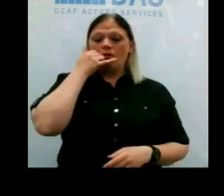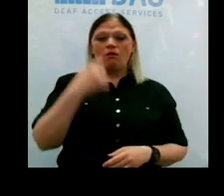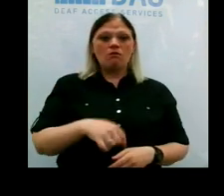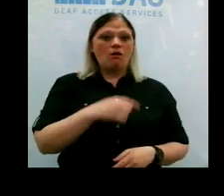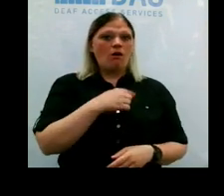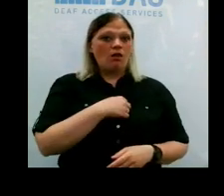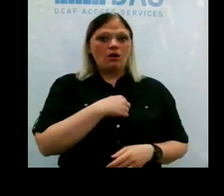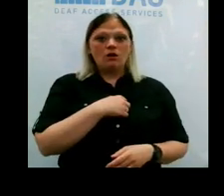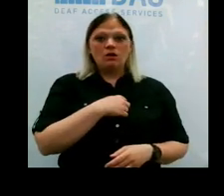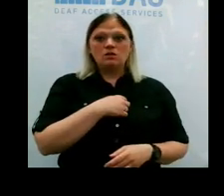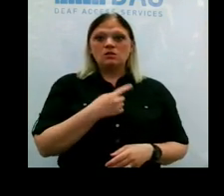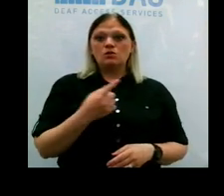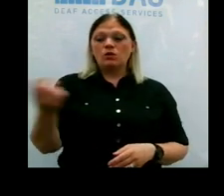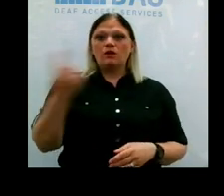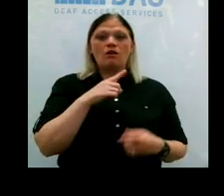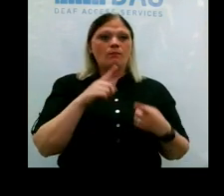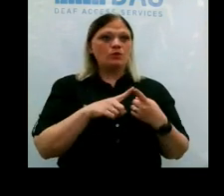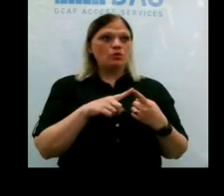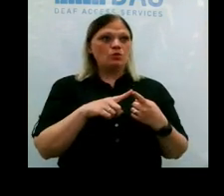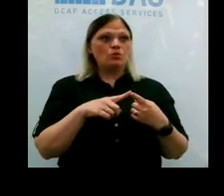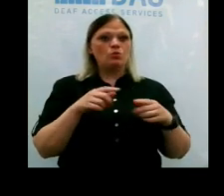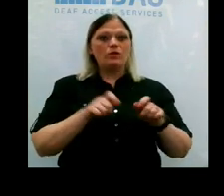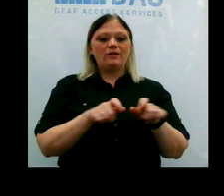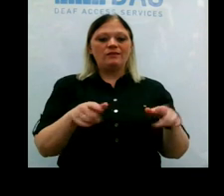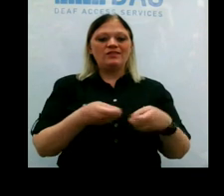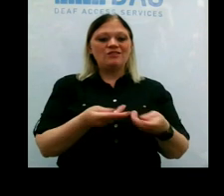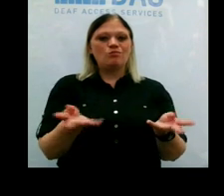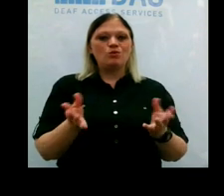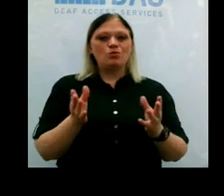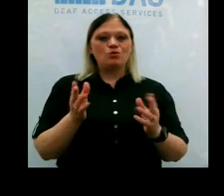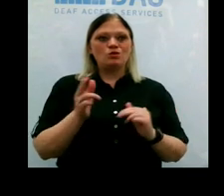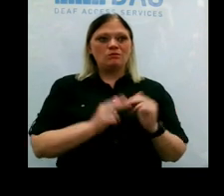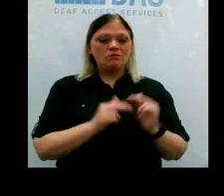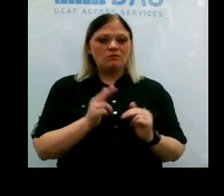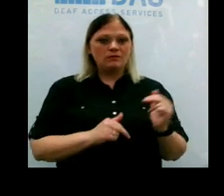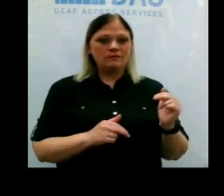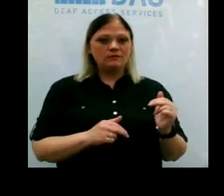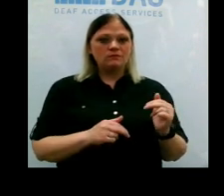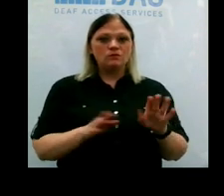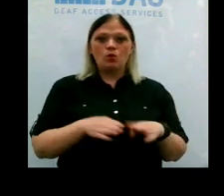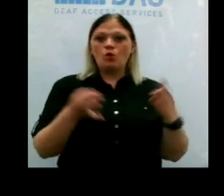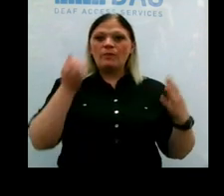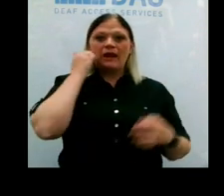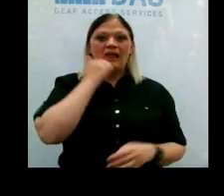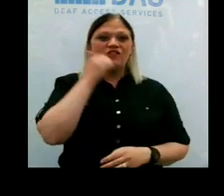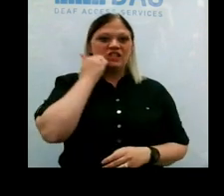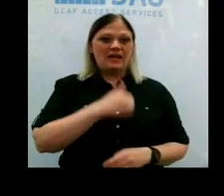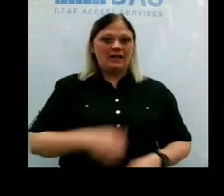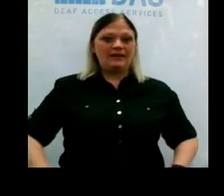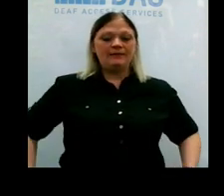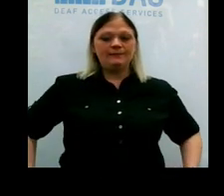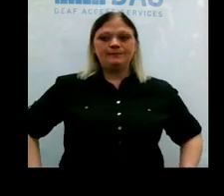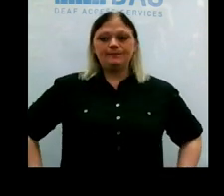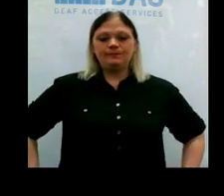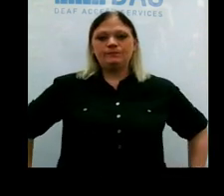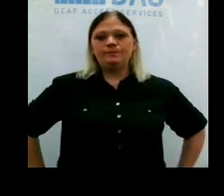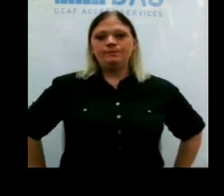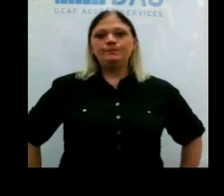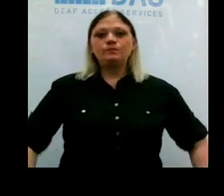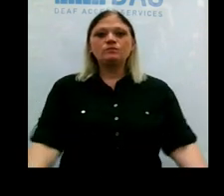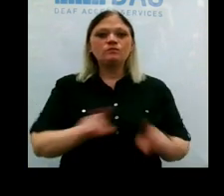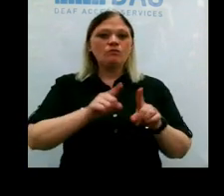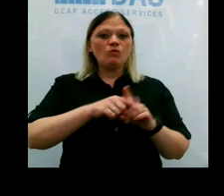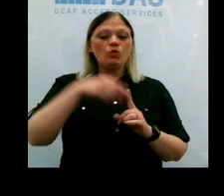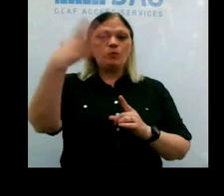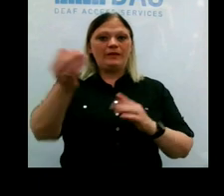and come to one of our distribution sites. We're open every day. Also, we're going to be out in the community